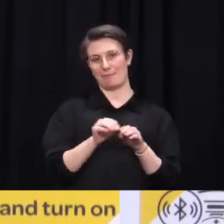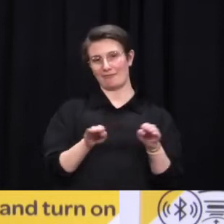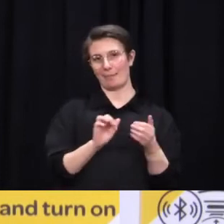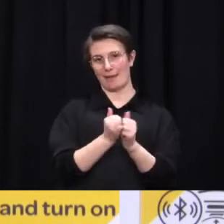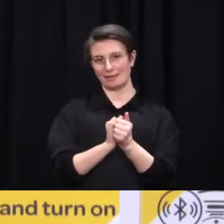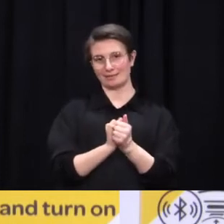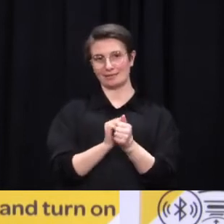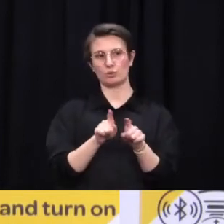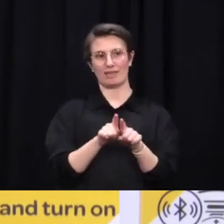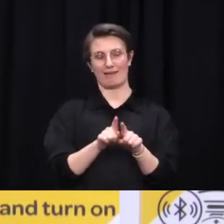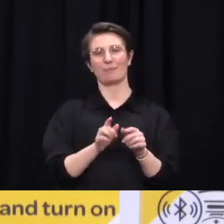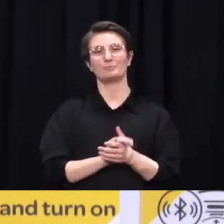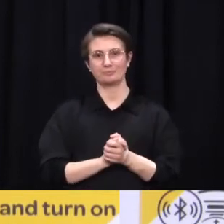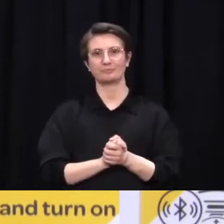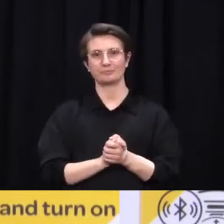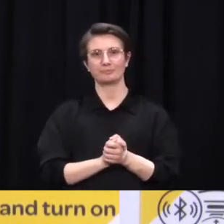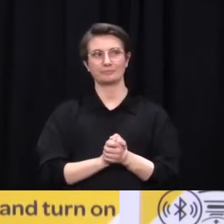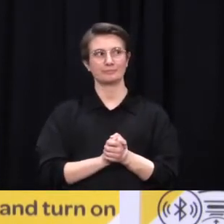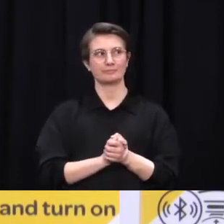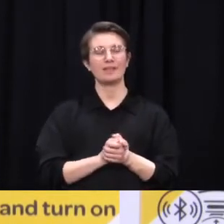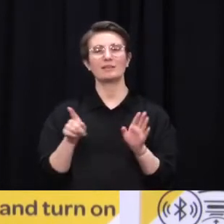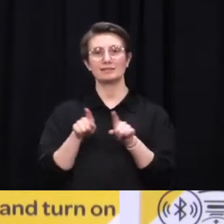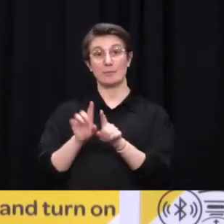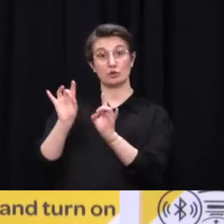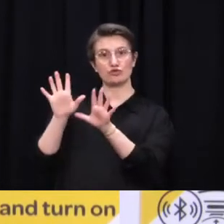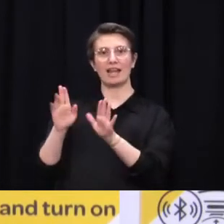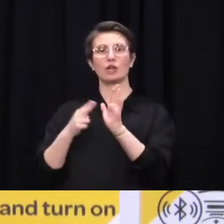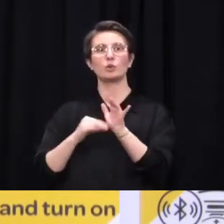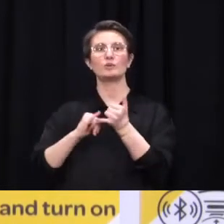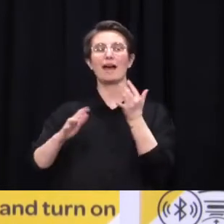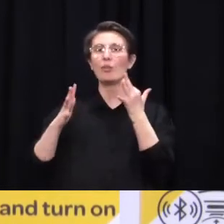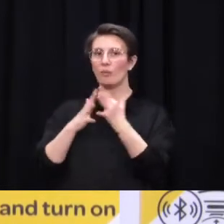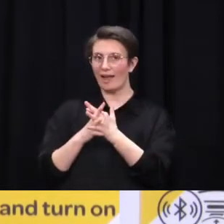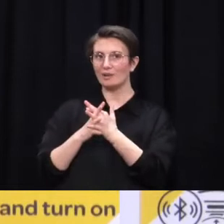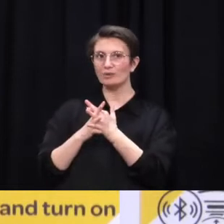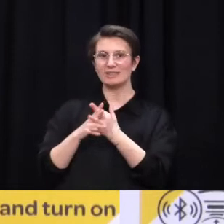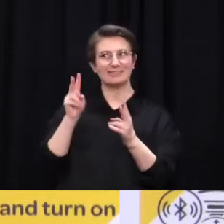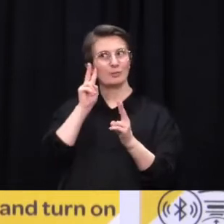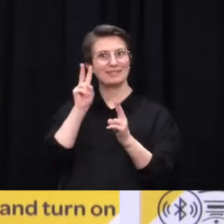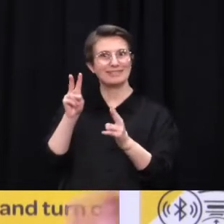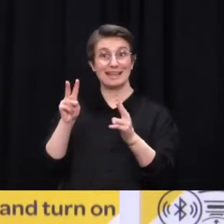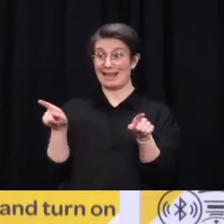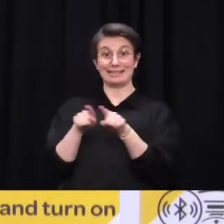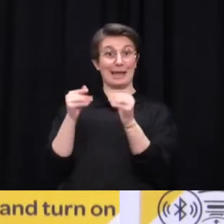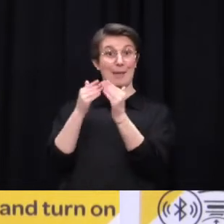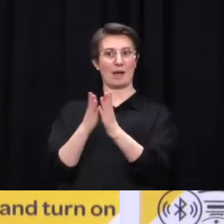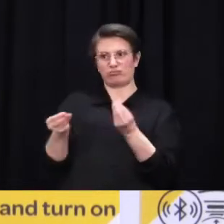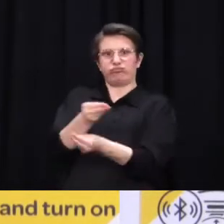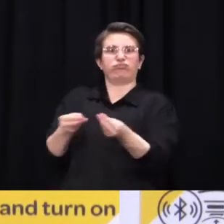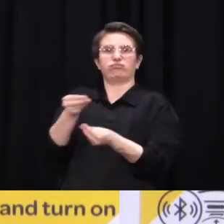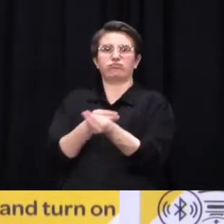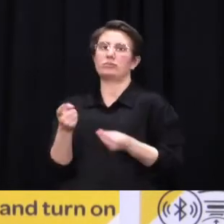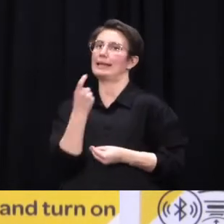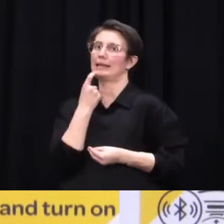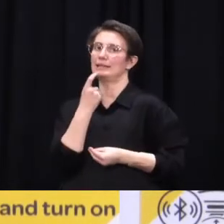again, as you're suggesting, like New South Wales, we are seeing quite high transmission inside households of this variant. Ben? Are there locations of interest at this